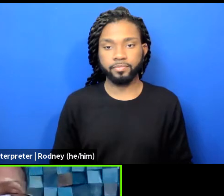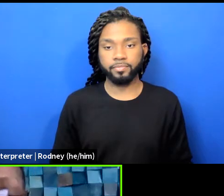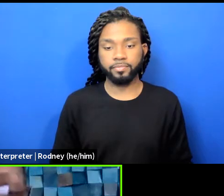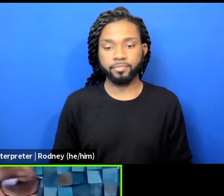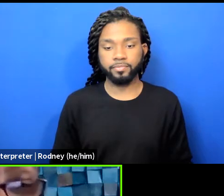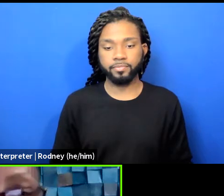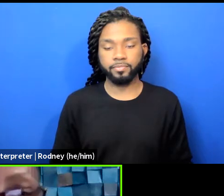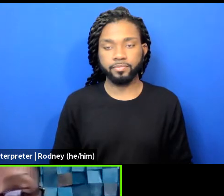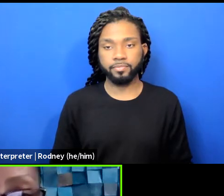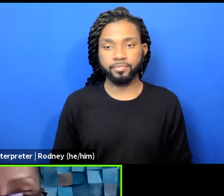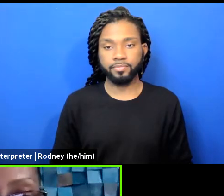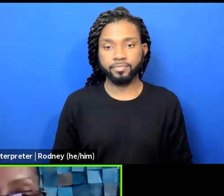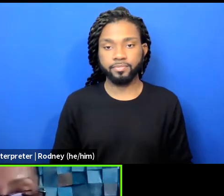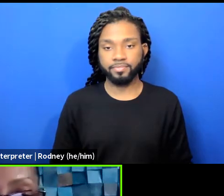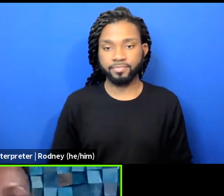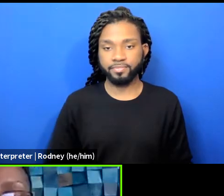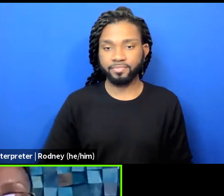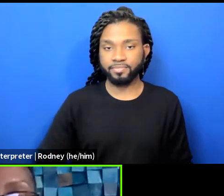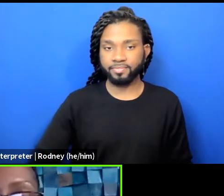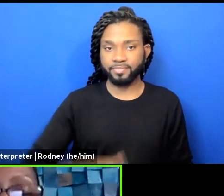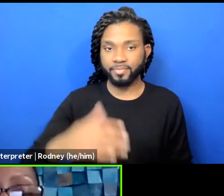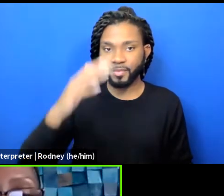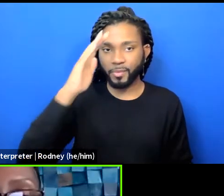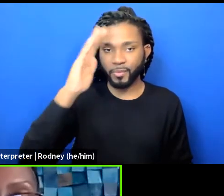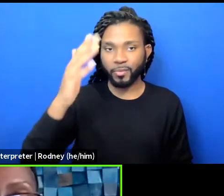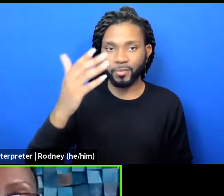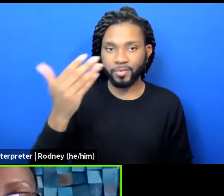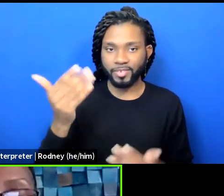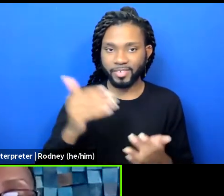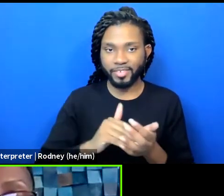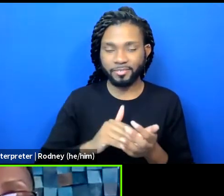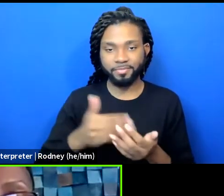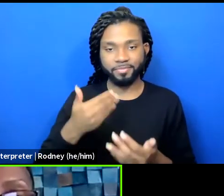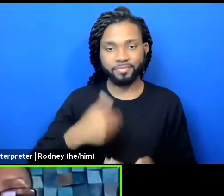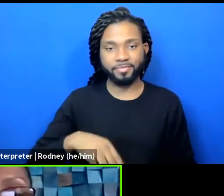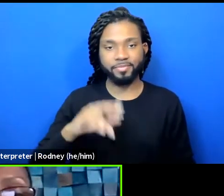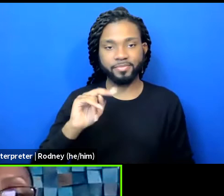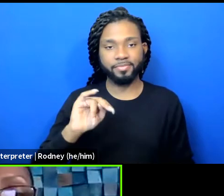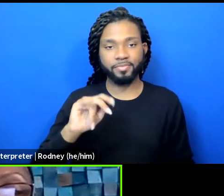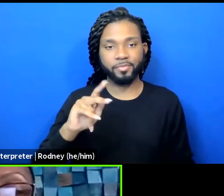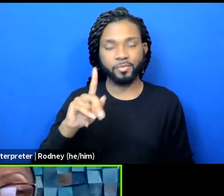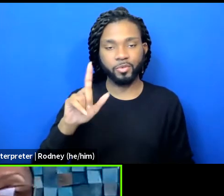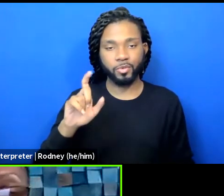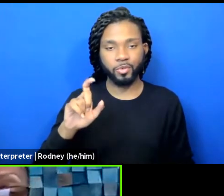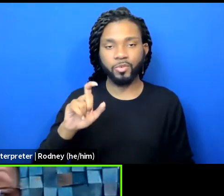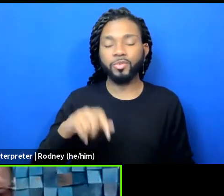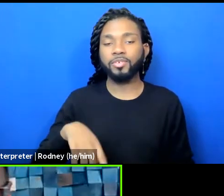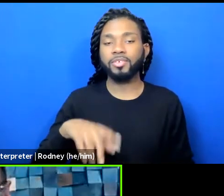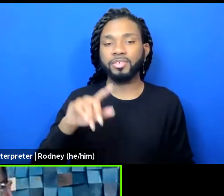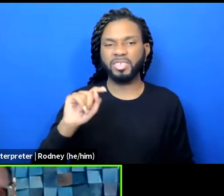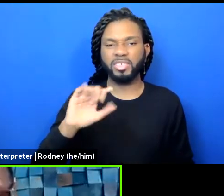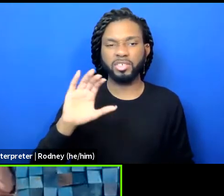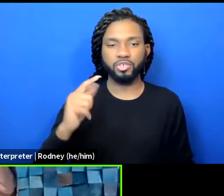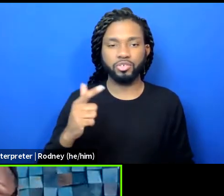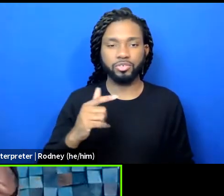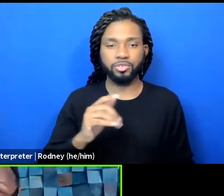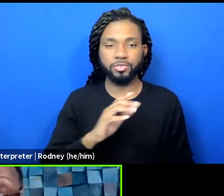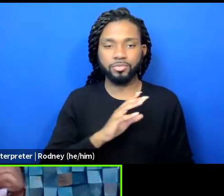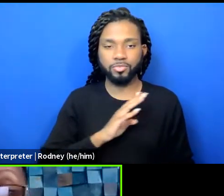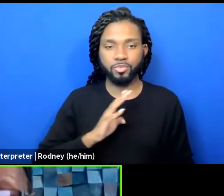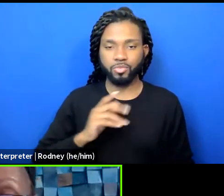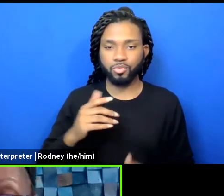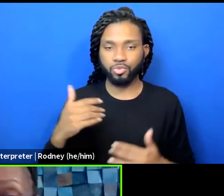Hello again. I am Nicole Salter, TCG's board chair, and more importantly,